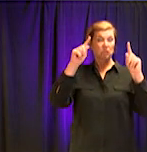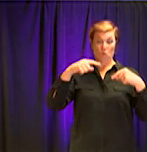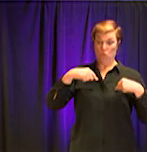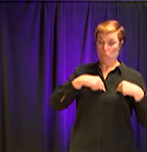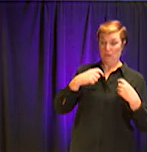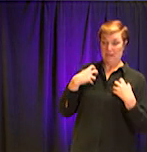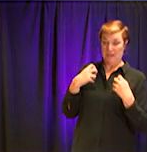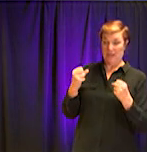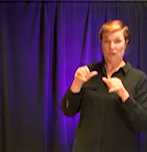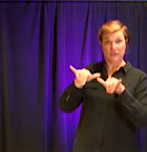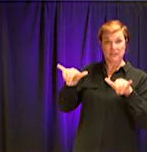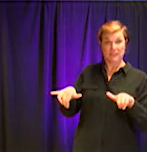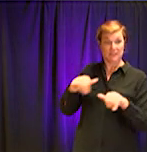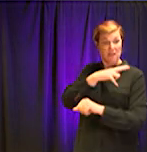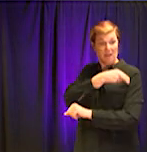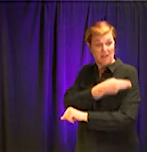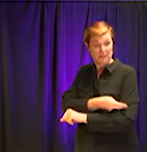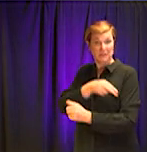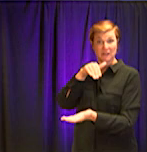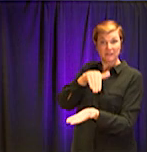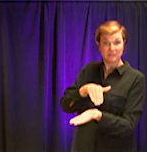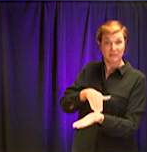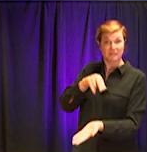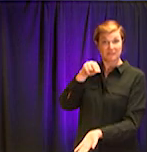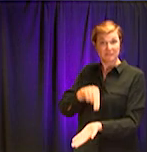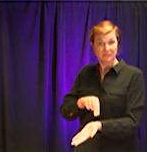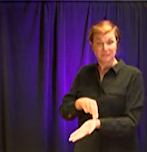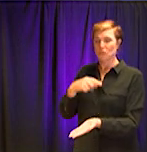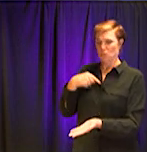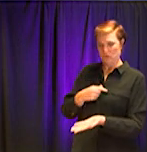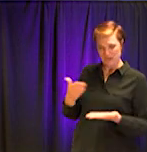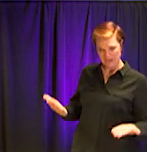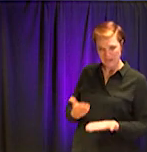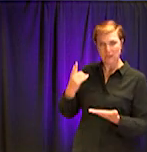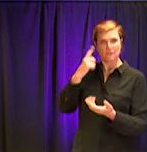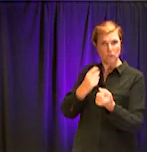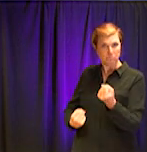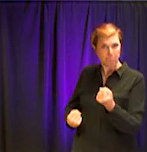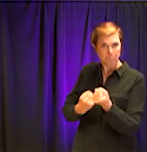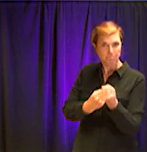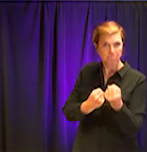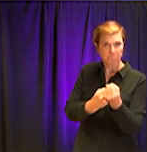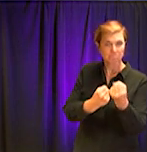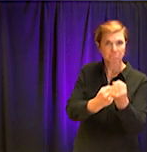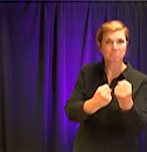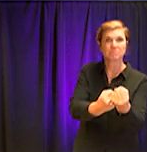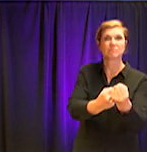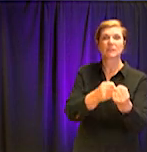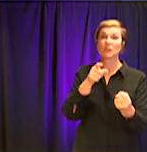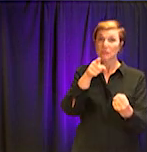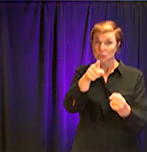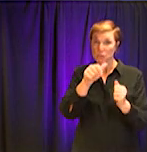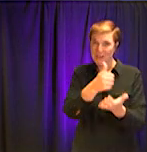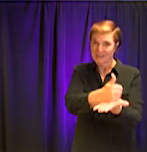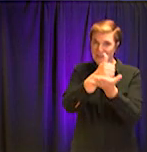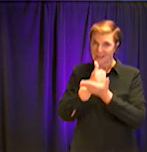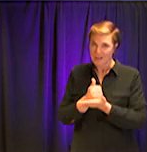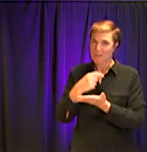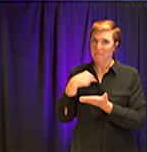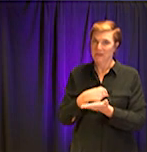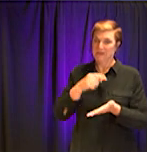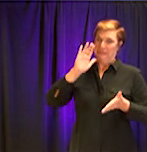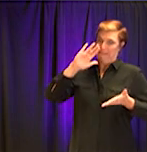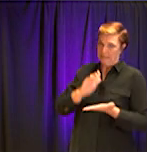you. Uh, let's just, uh, do what we can to, um, to manage the demands and the needs best, best we can, given these